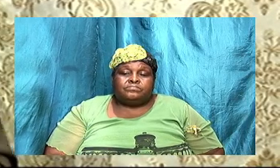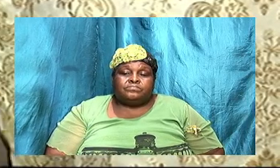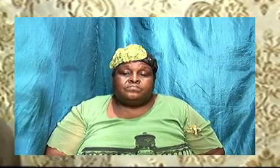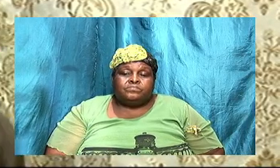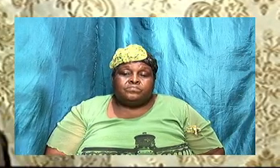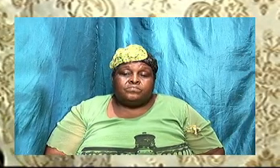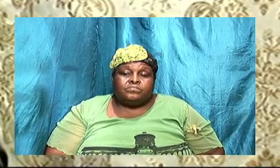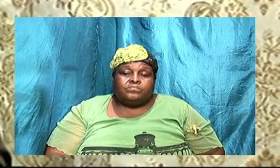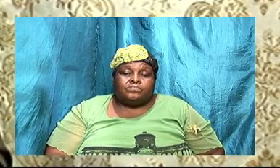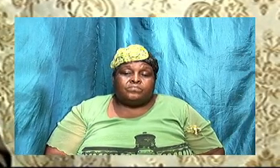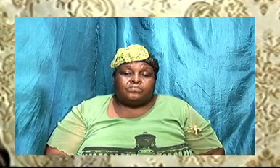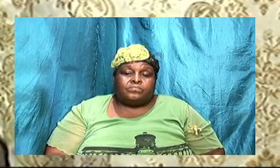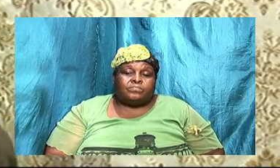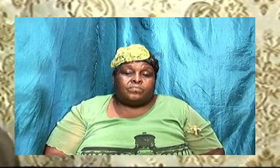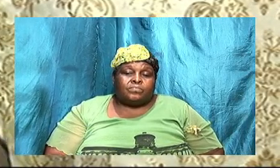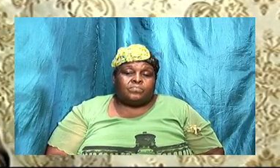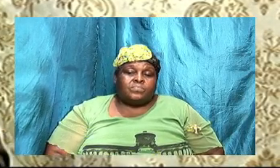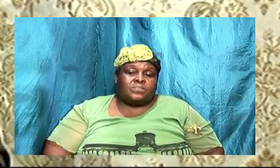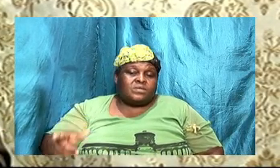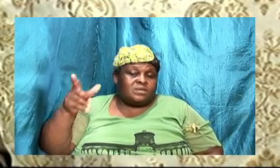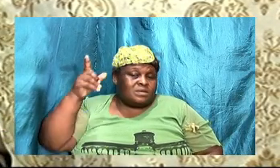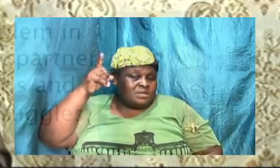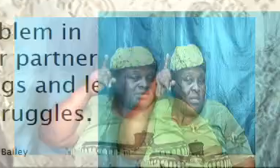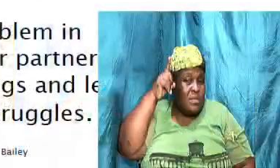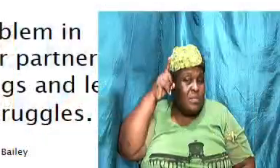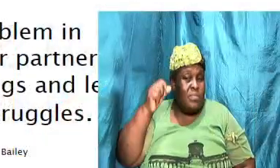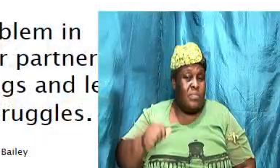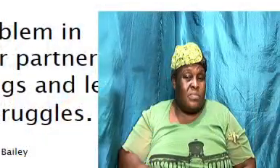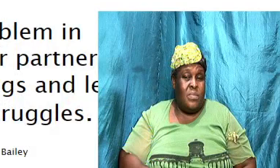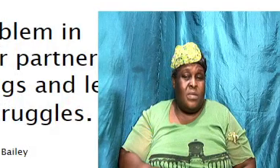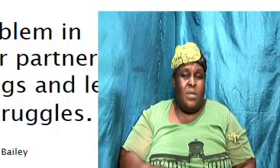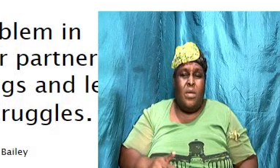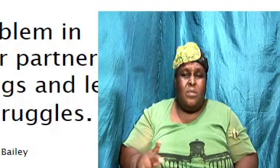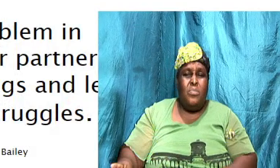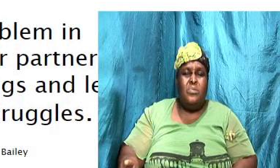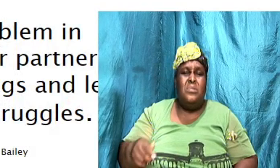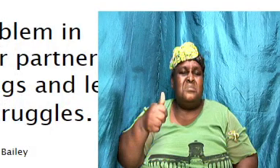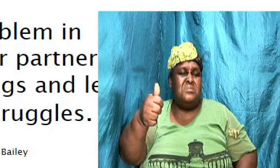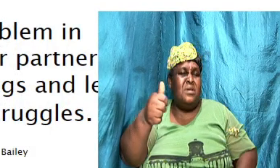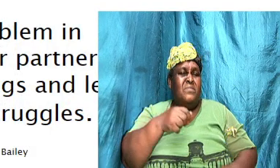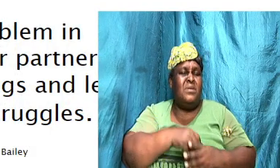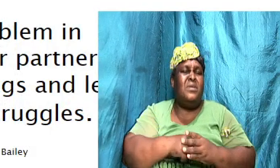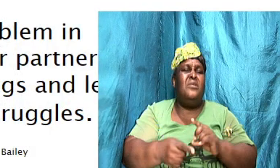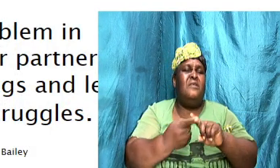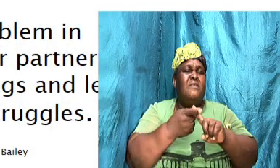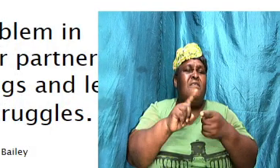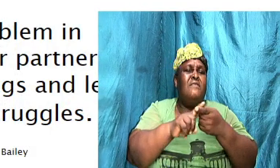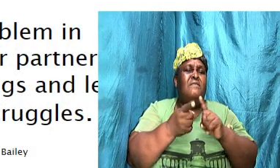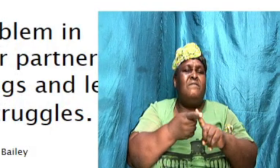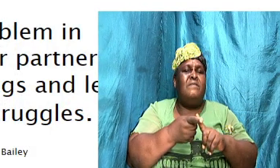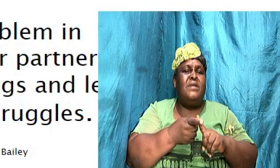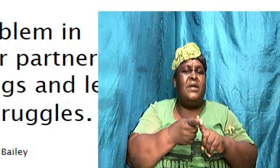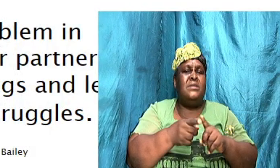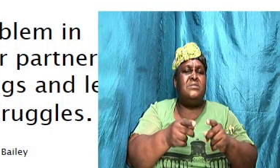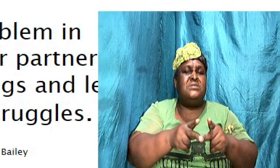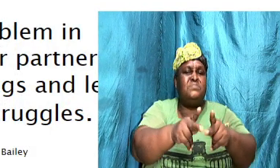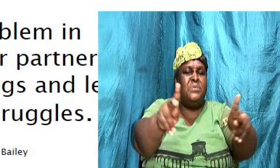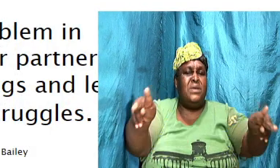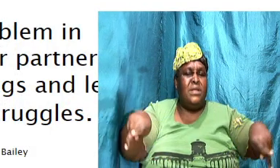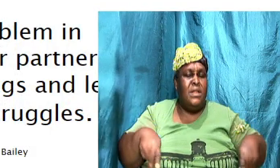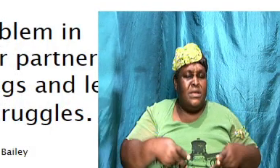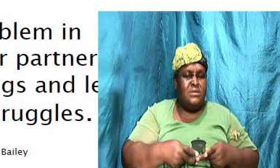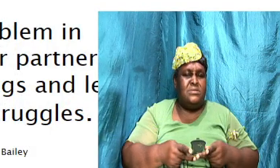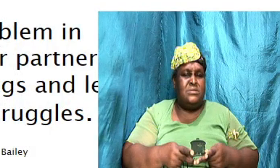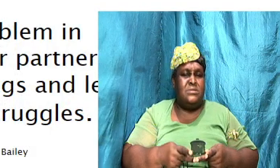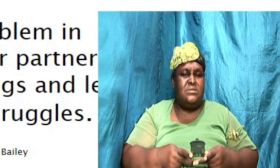So, as it pertains to listening, the first point, Put yourself in your partner's place. Using the power of imagination to